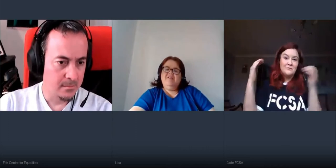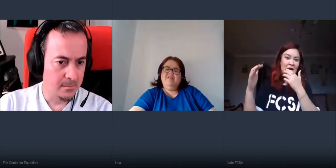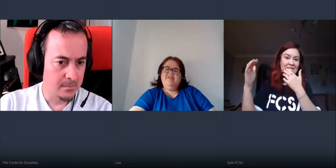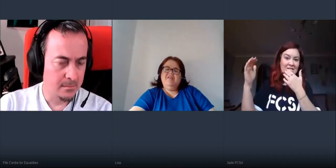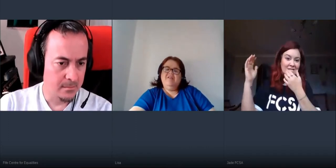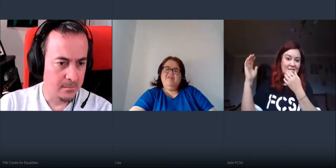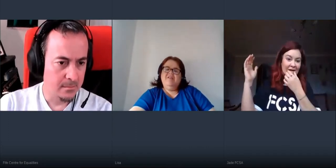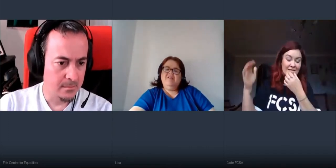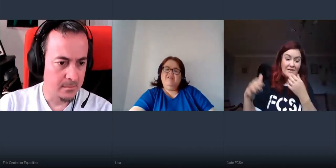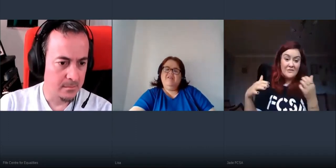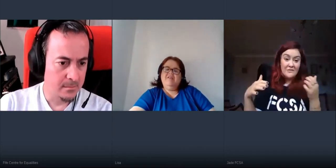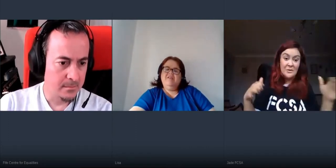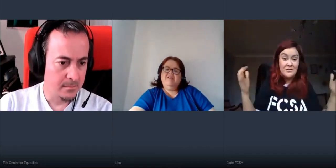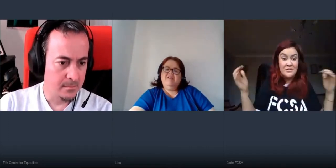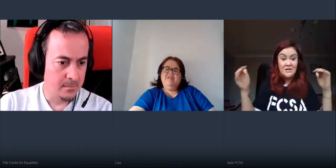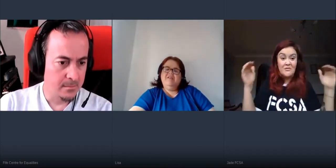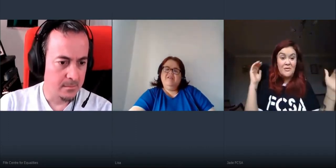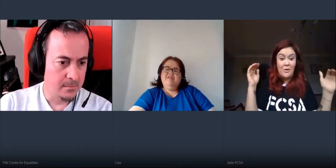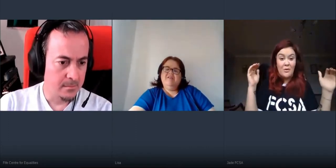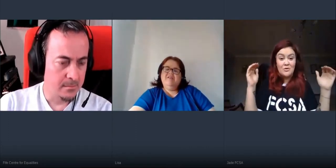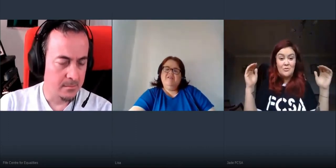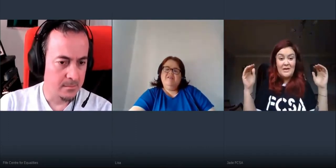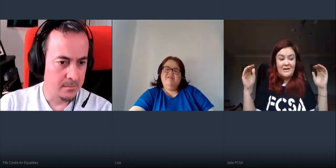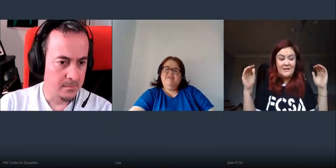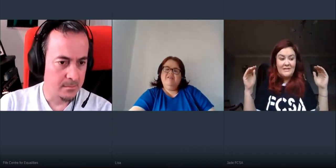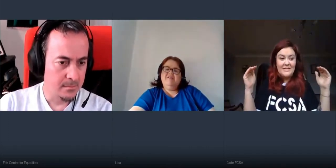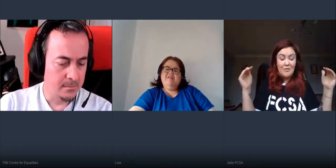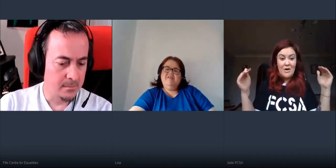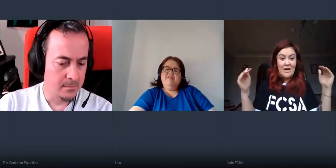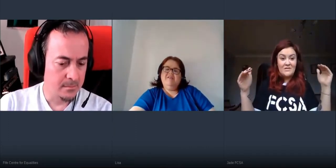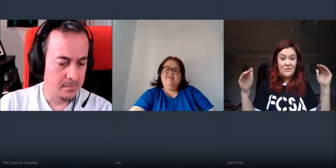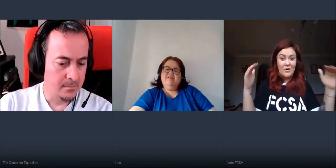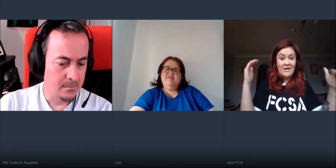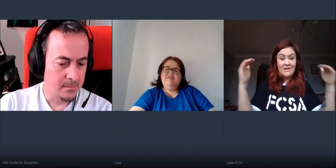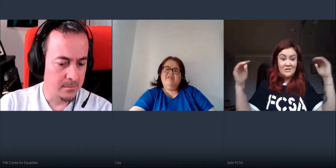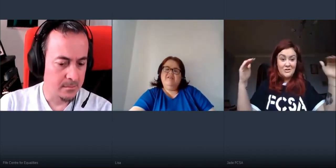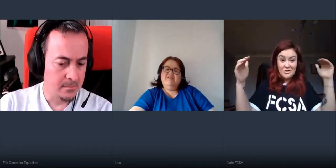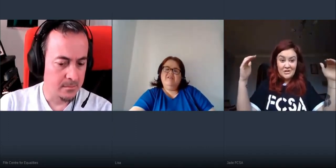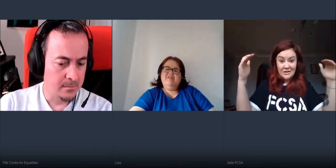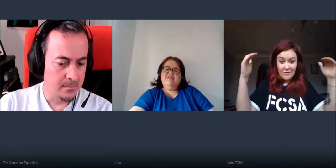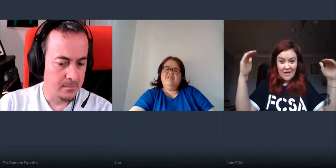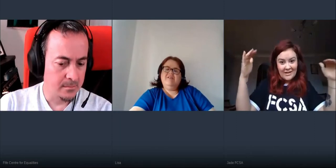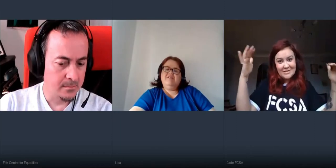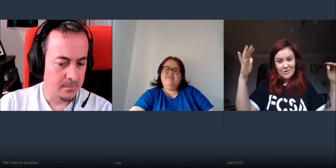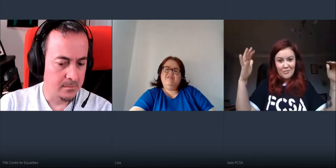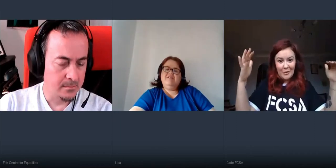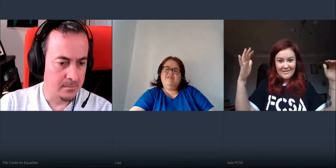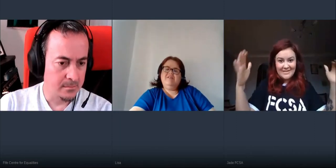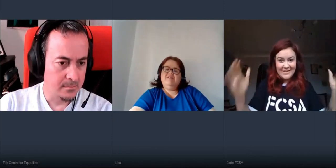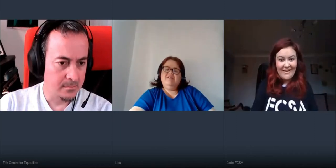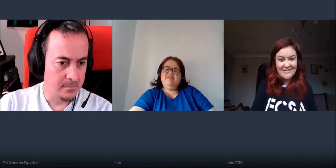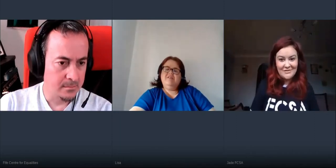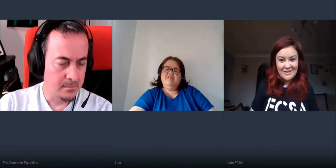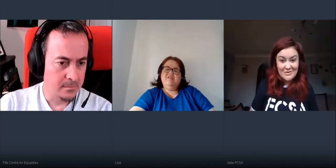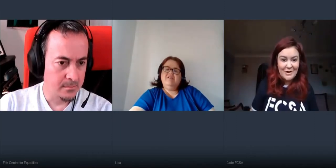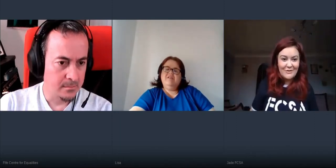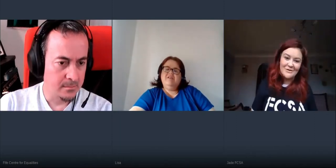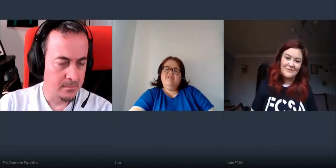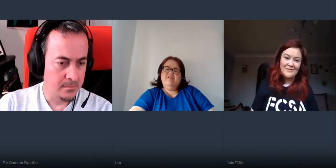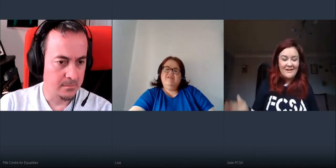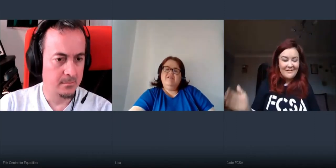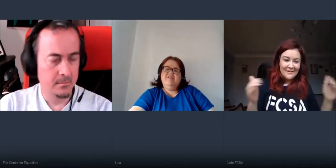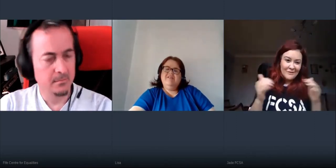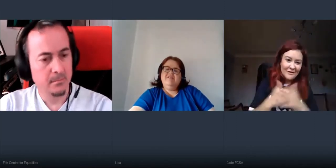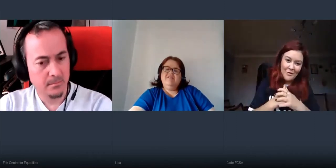of prizes and to give out for winners and stuff but they'll also be a prize for the institution that got the highest sort of points collectively as well so